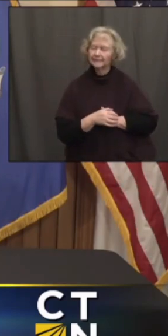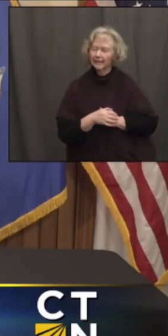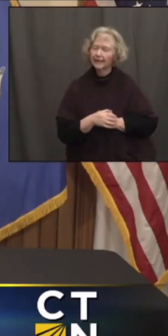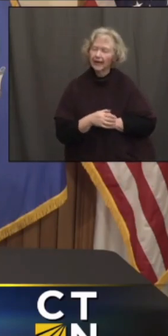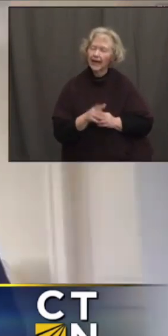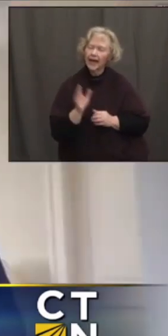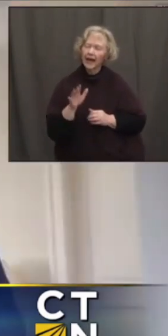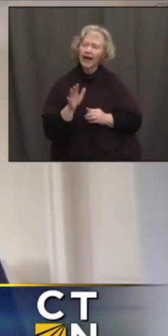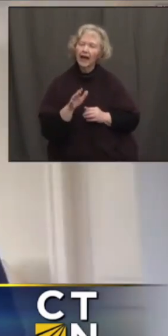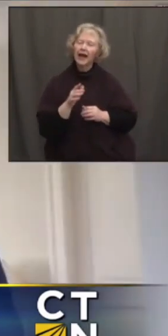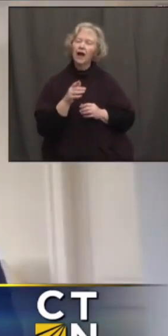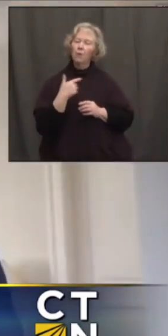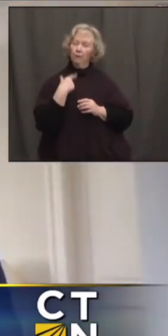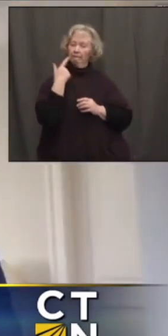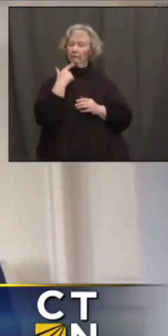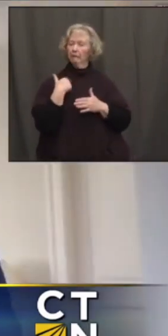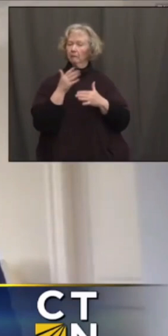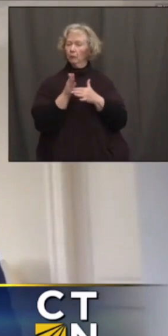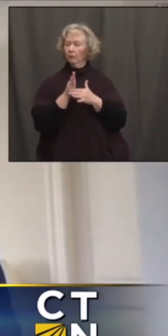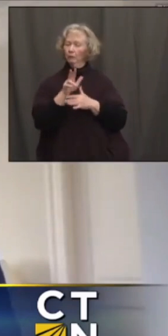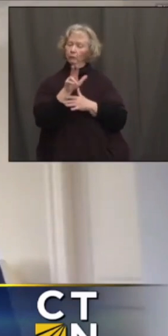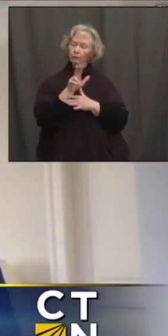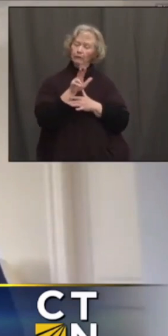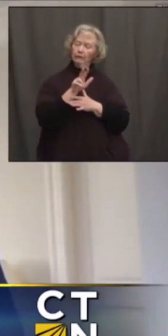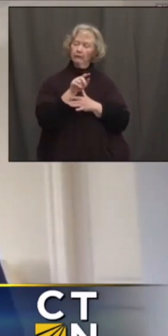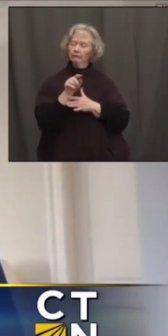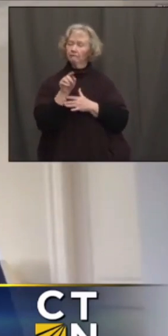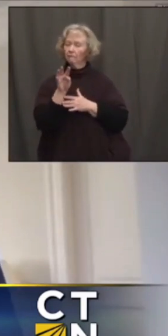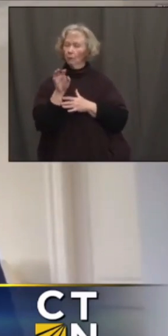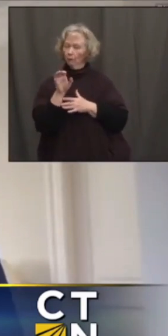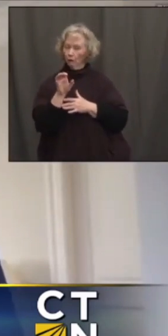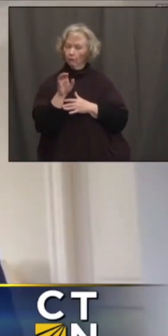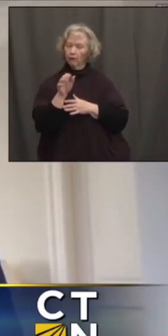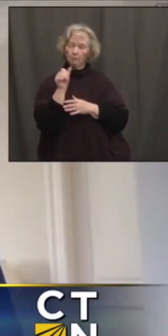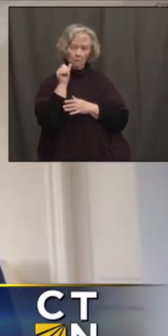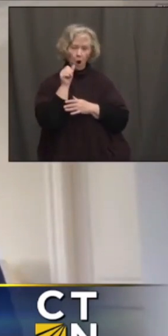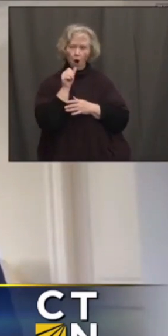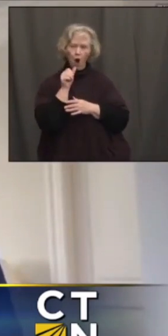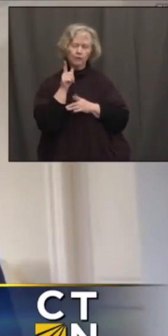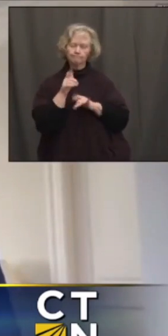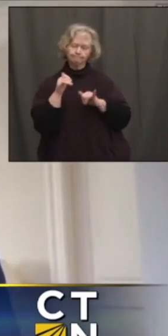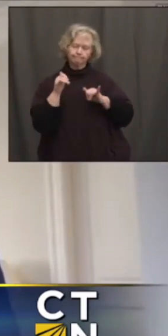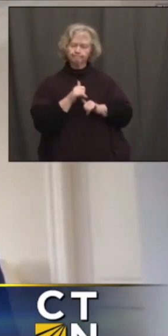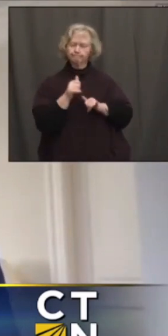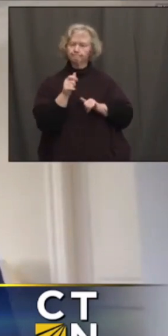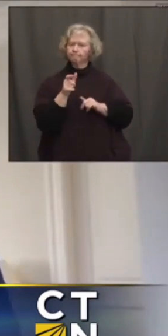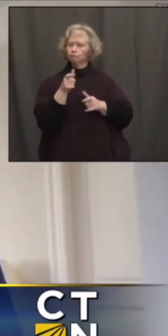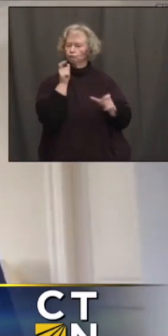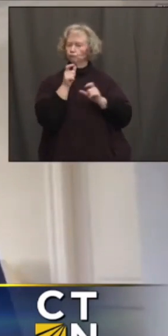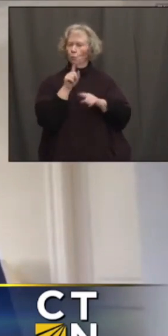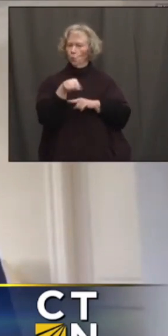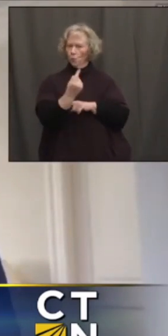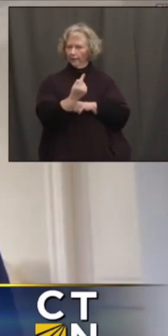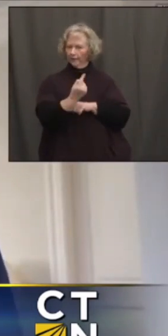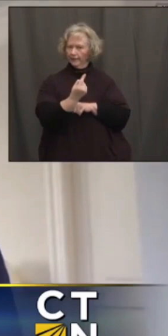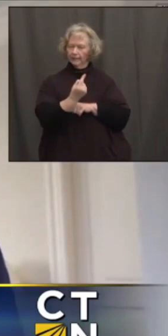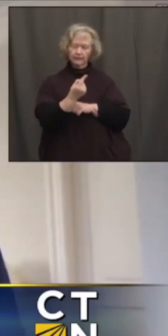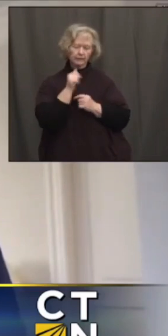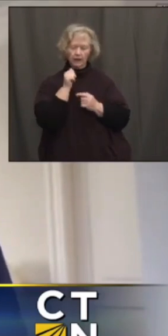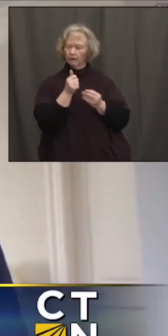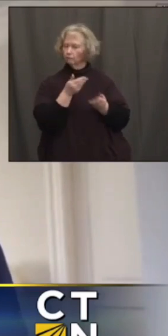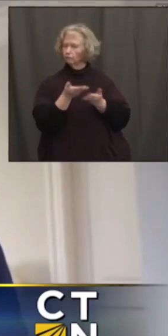question. So we believe there's between 300 and 400 bars that have not adjusted, that are not open and not serving because of the